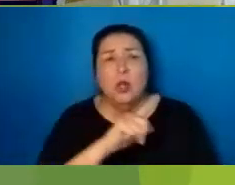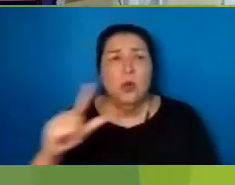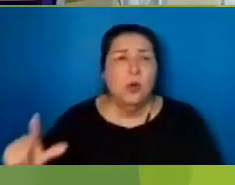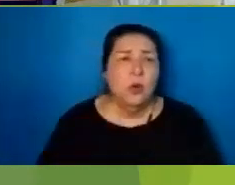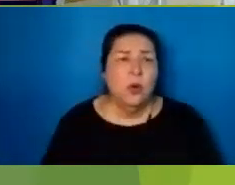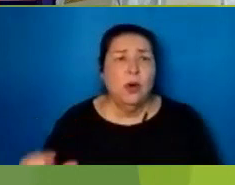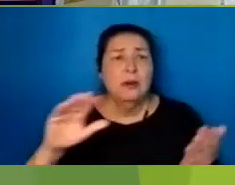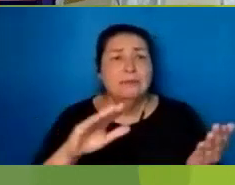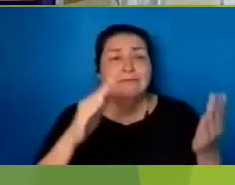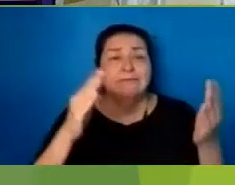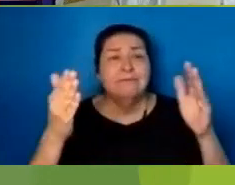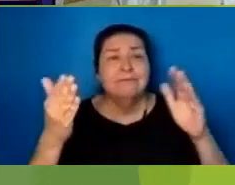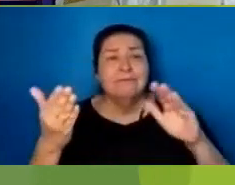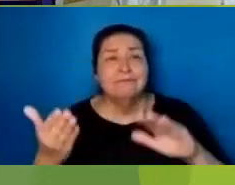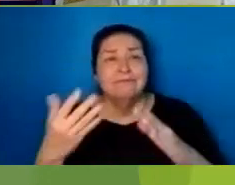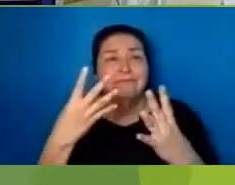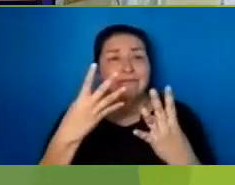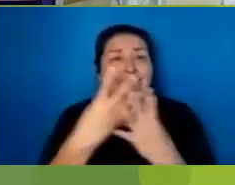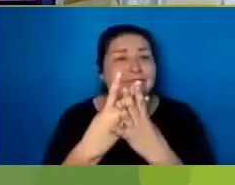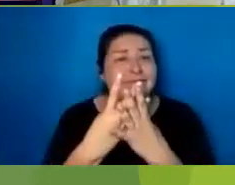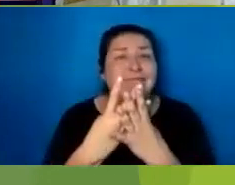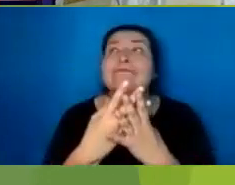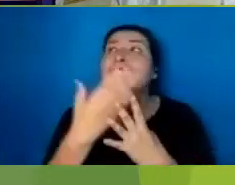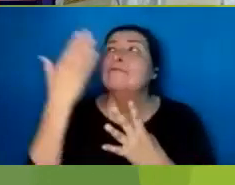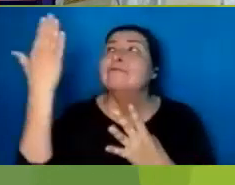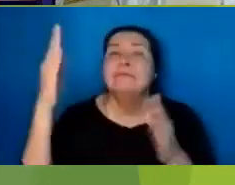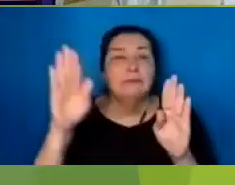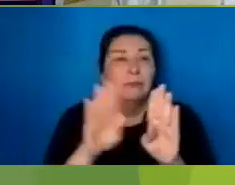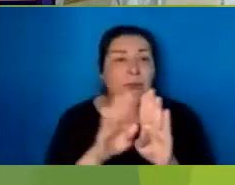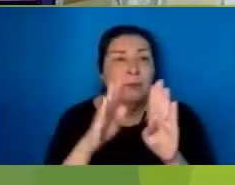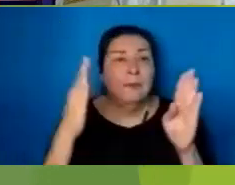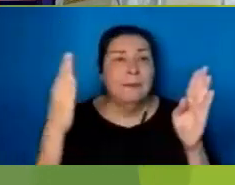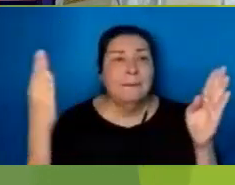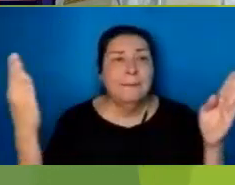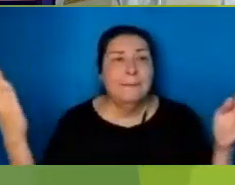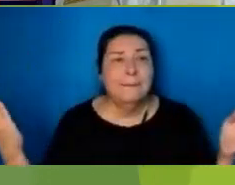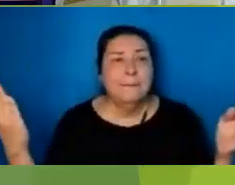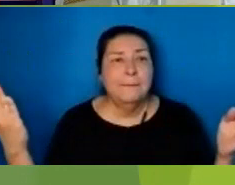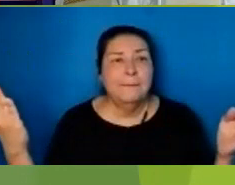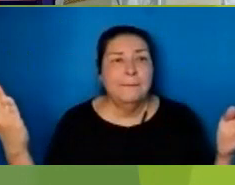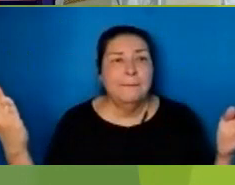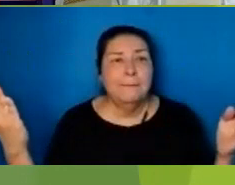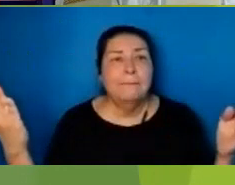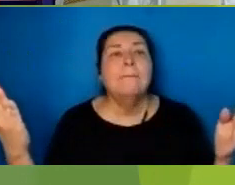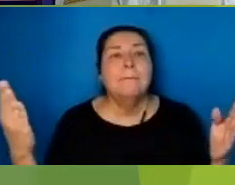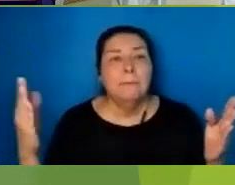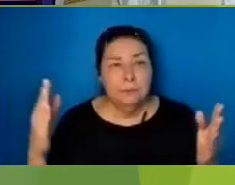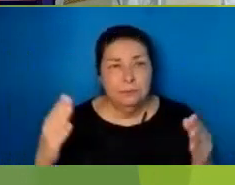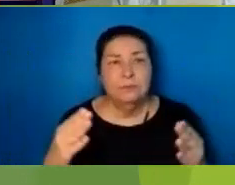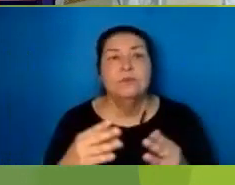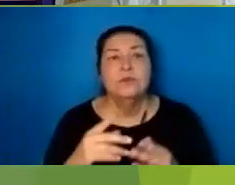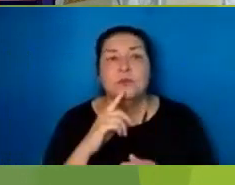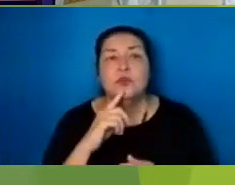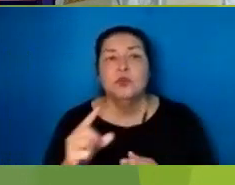Lord. Death's prison he opened, incarnate to